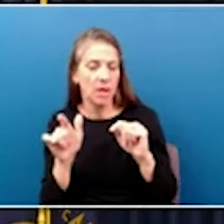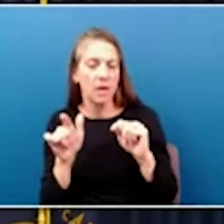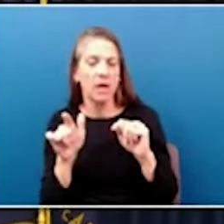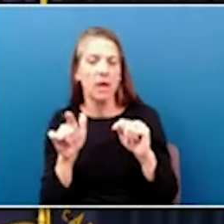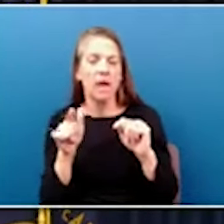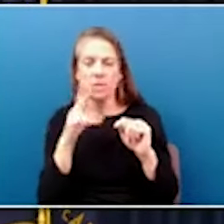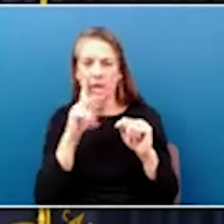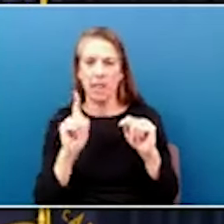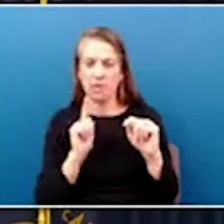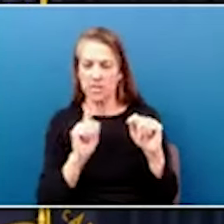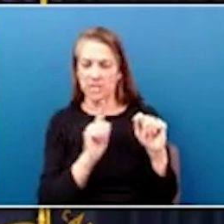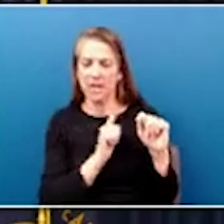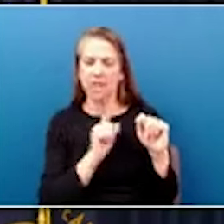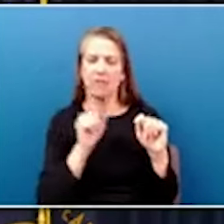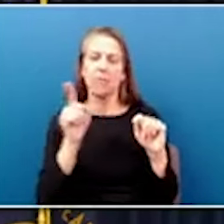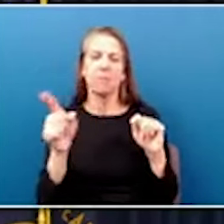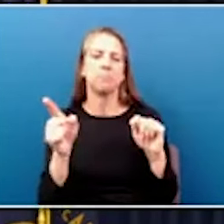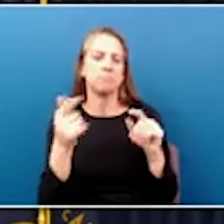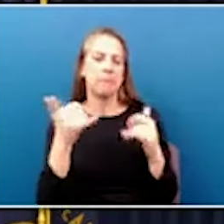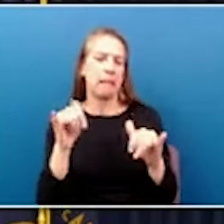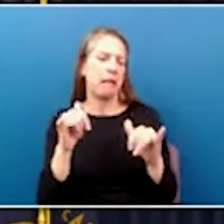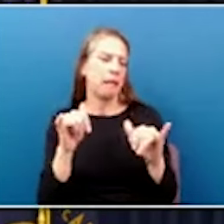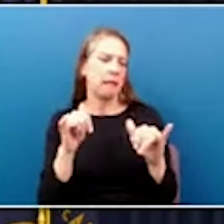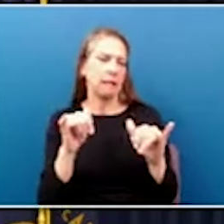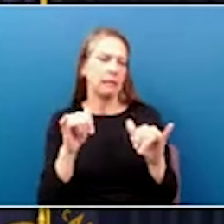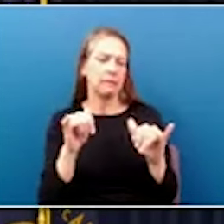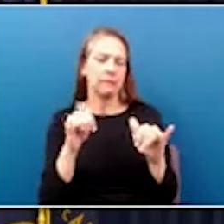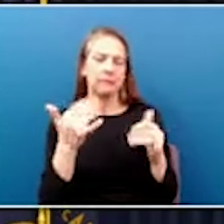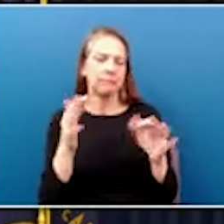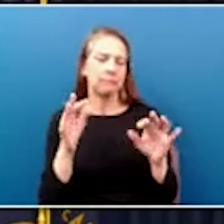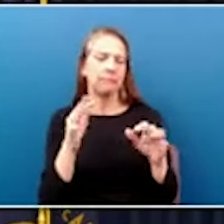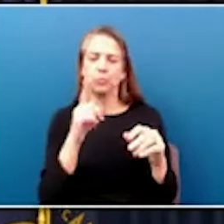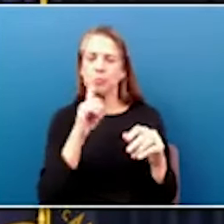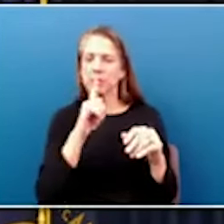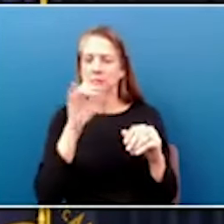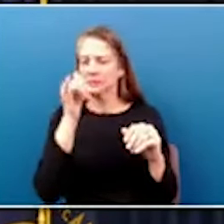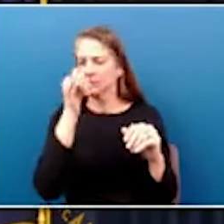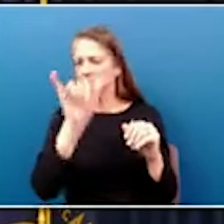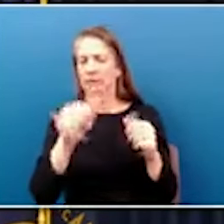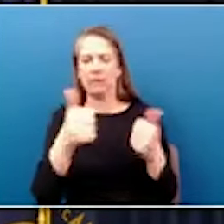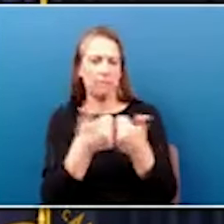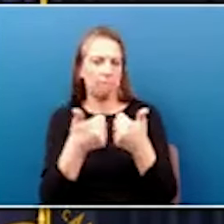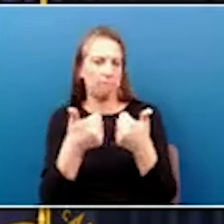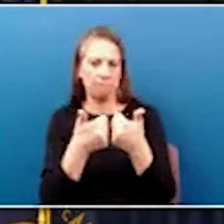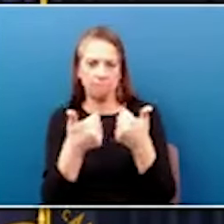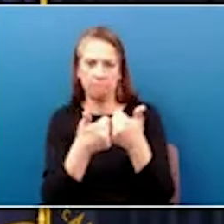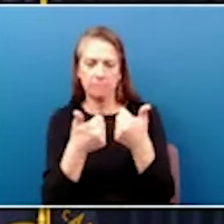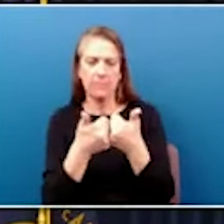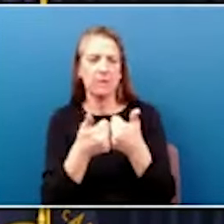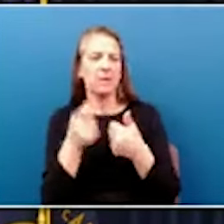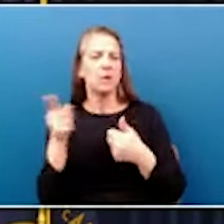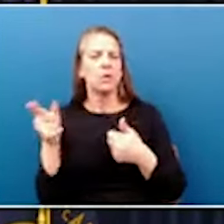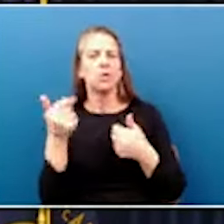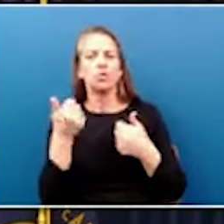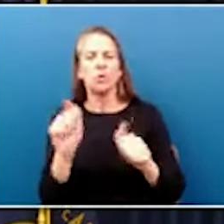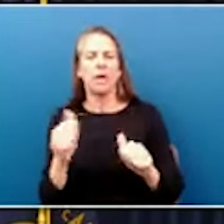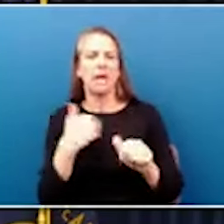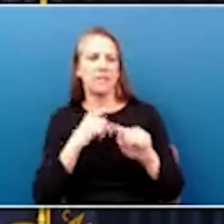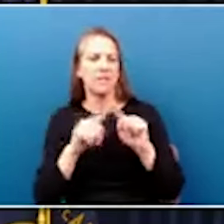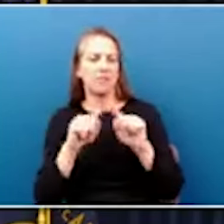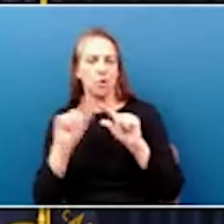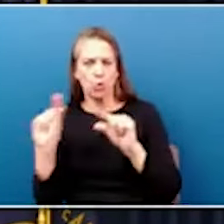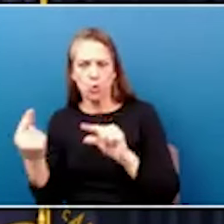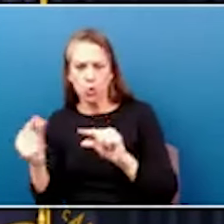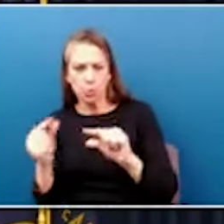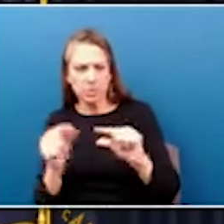petty partisan games and trying to move different groups or governance that has